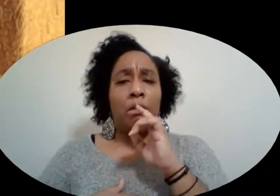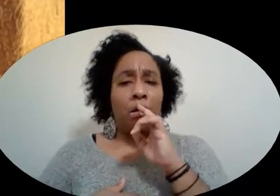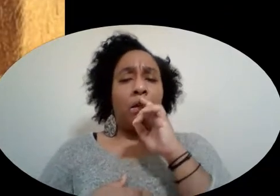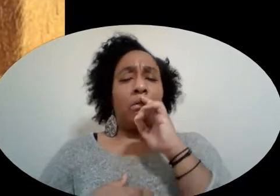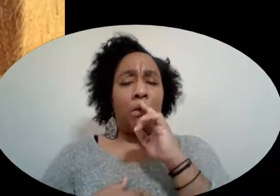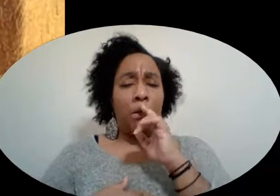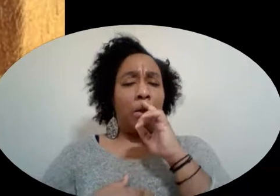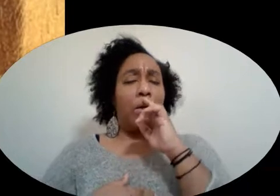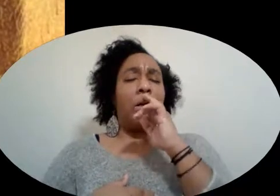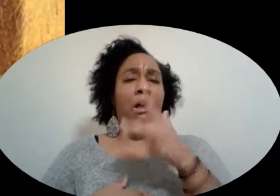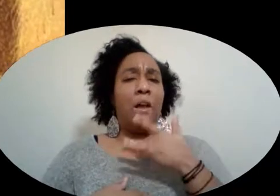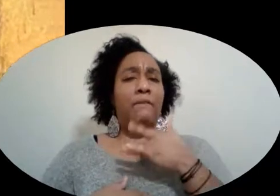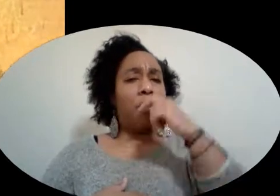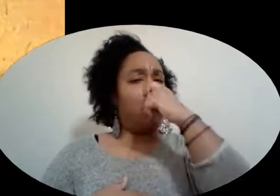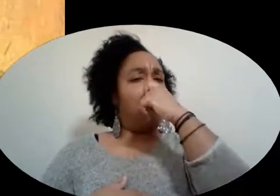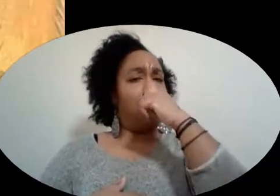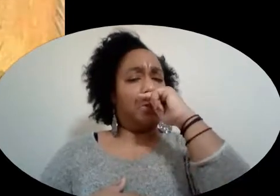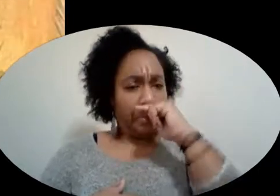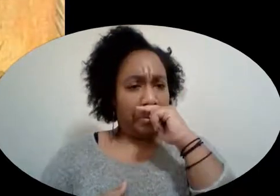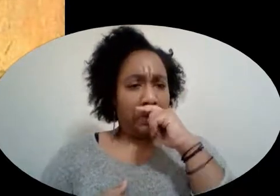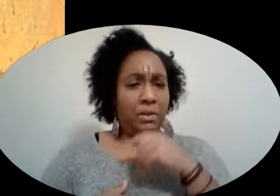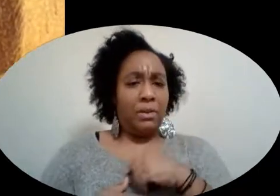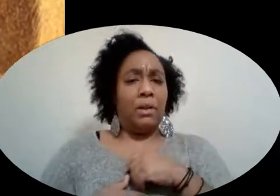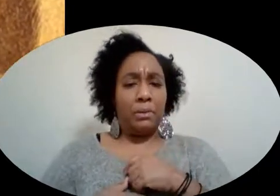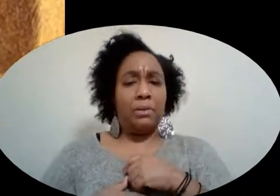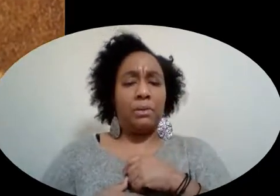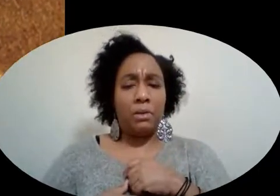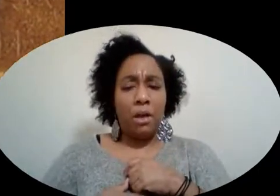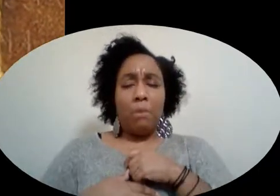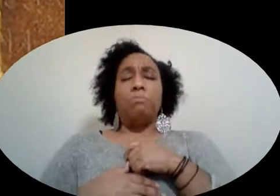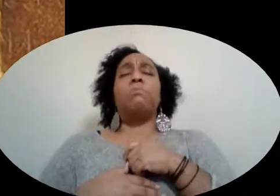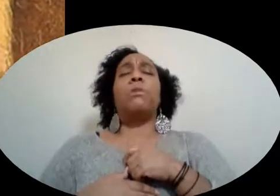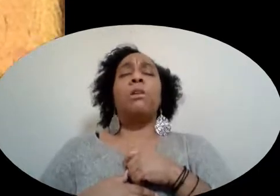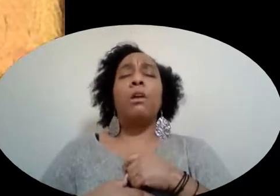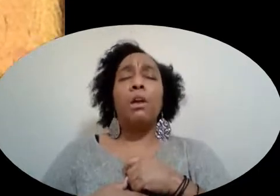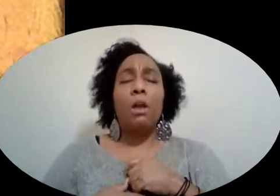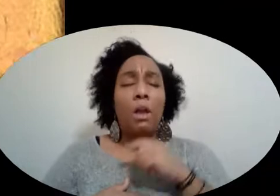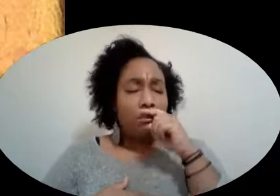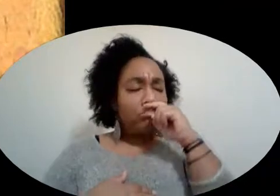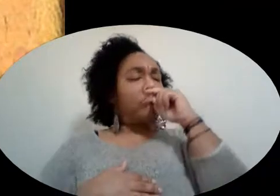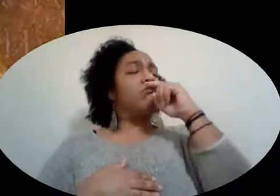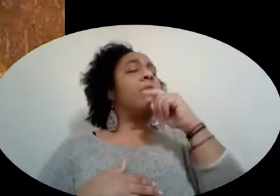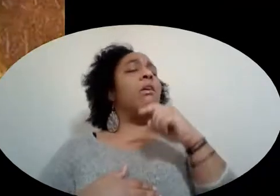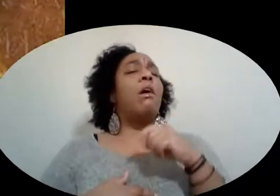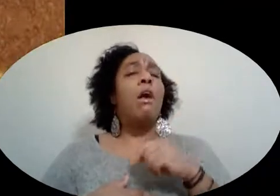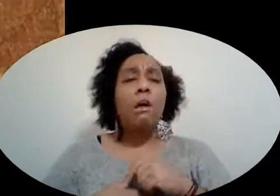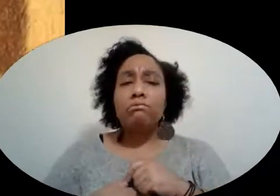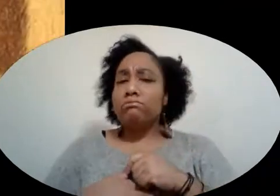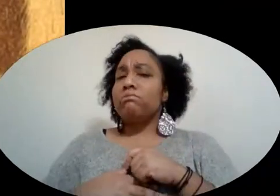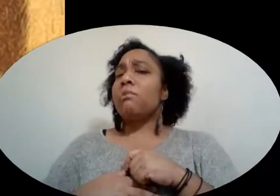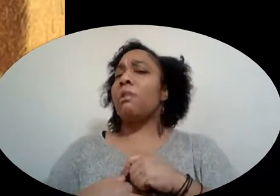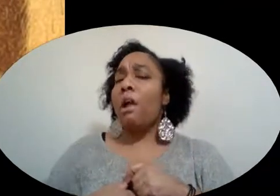I felt a sneeze coming on Well, I huffed And I scuffed And